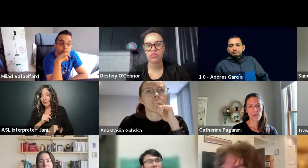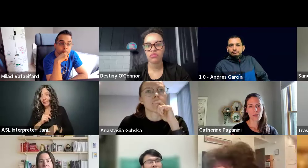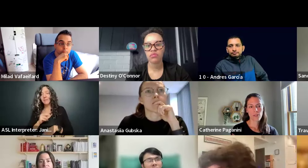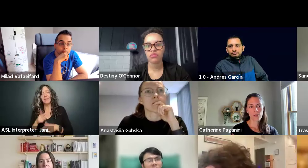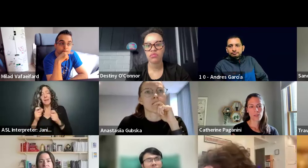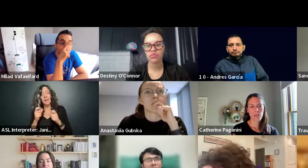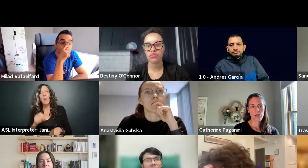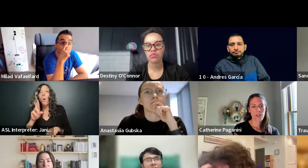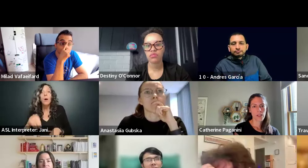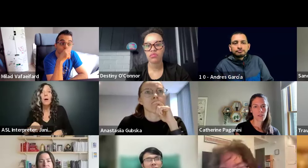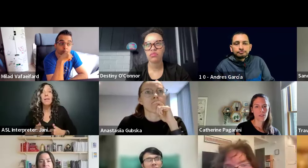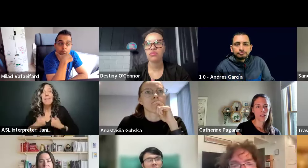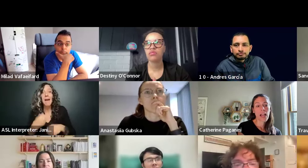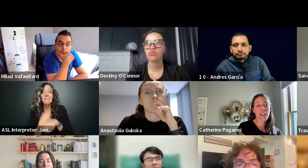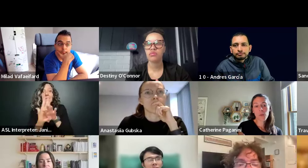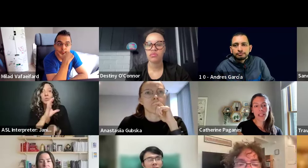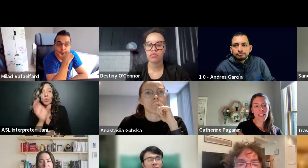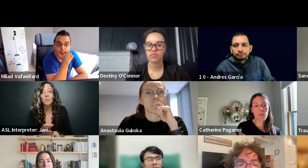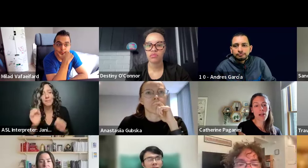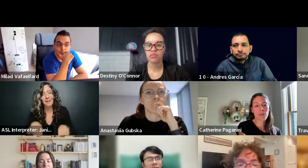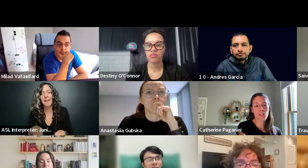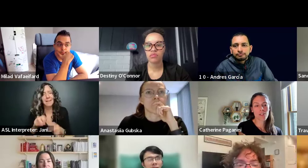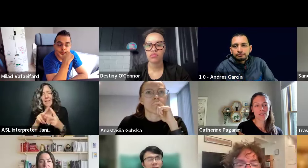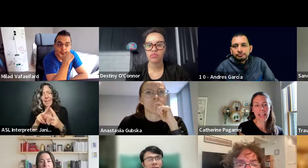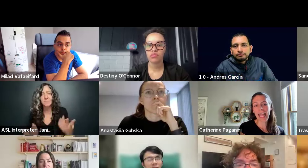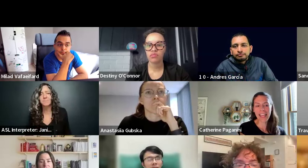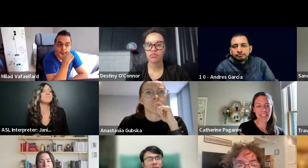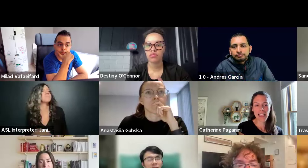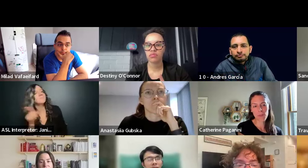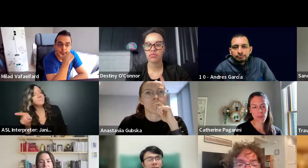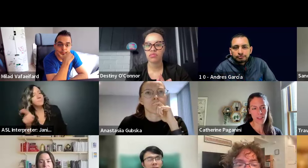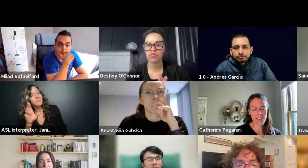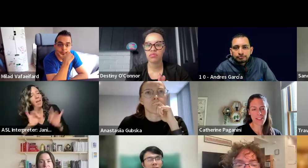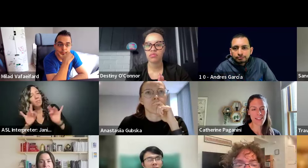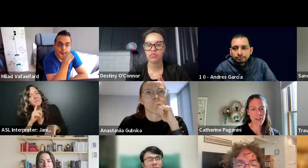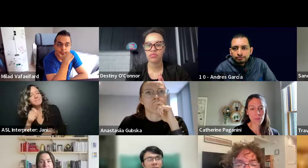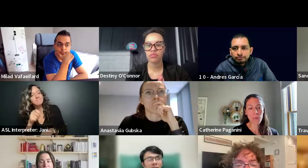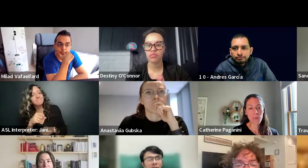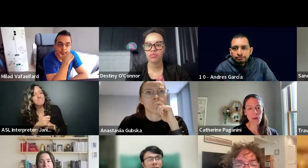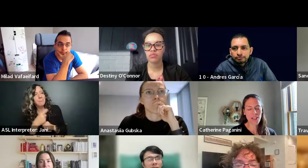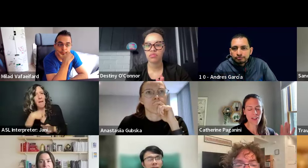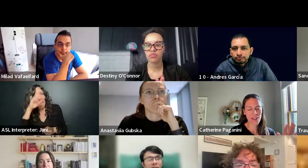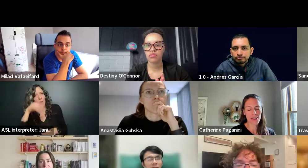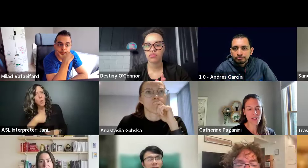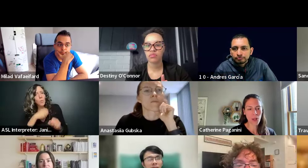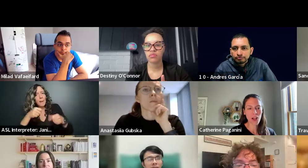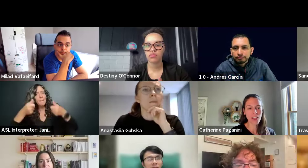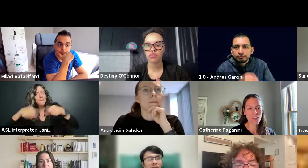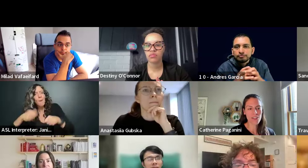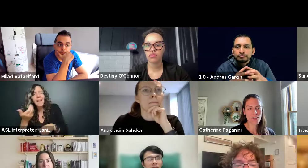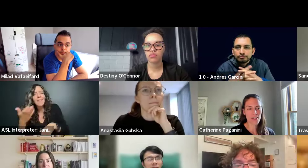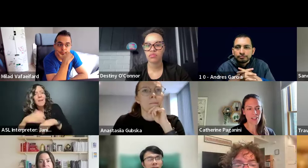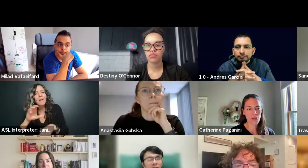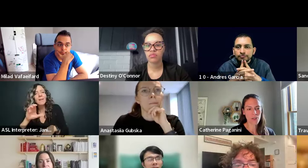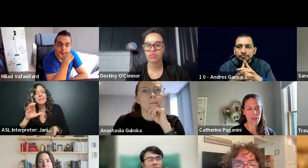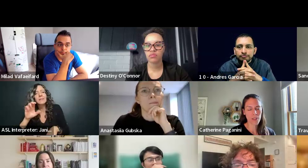Yeah. Yeah. I know we can publish anytime something on the CNCF blog post, uh, on the blog,